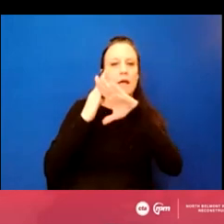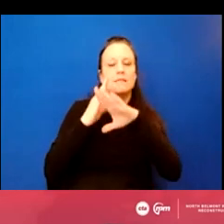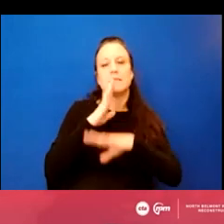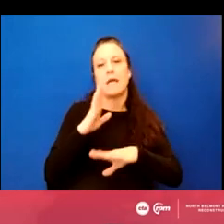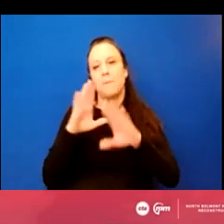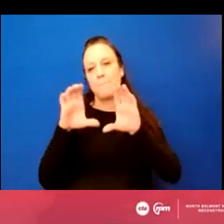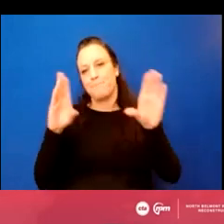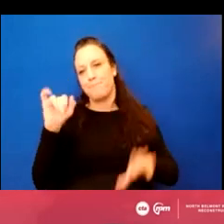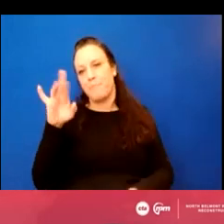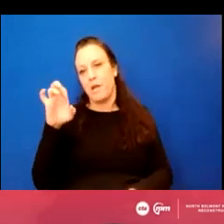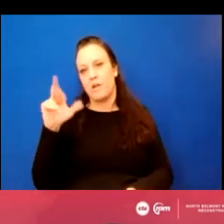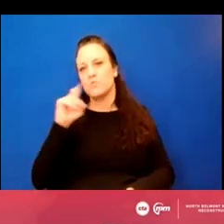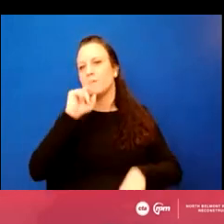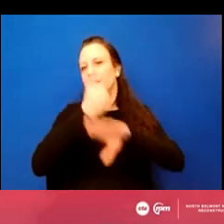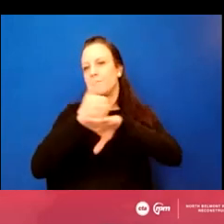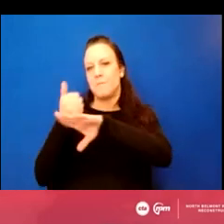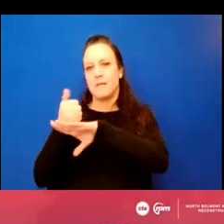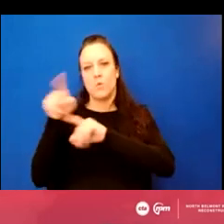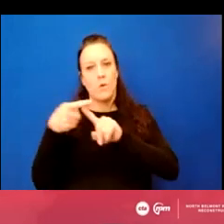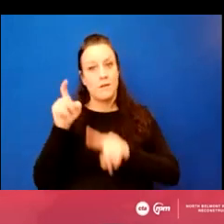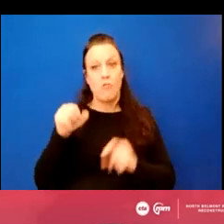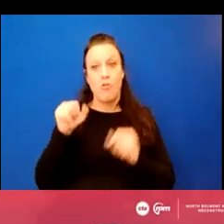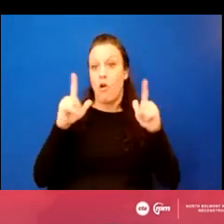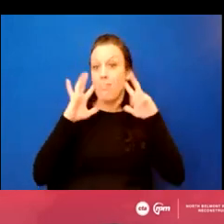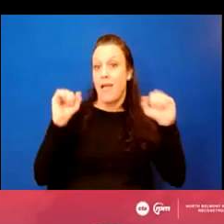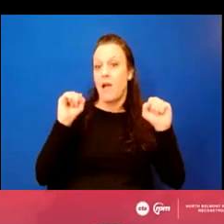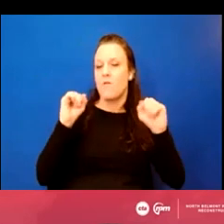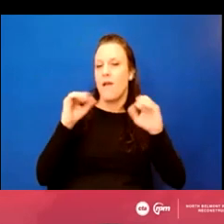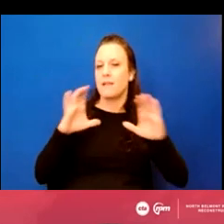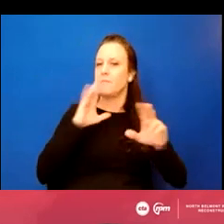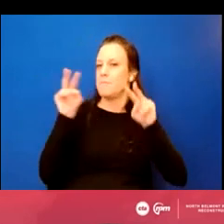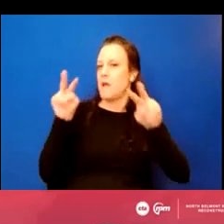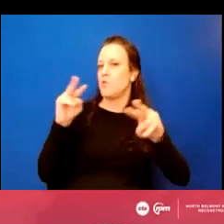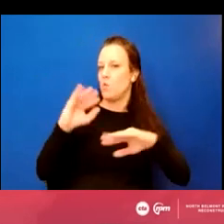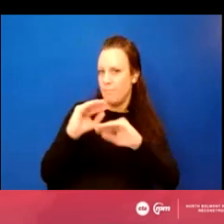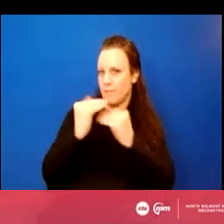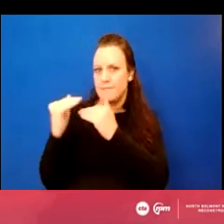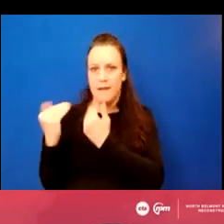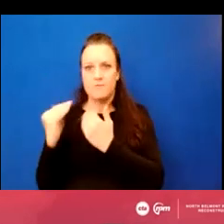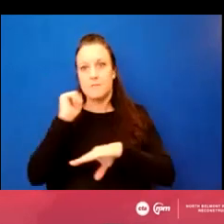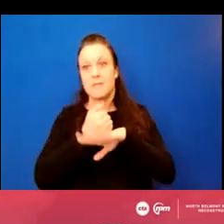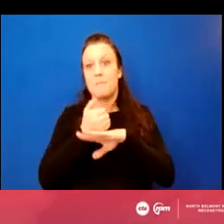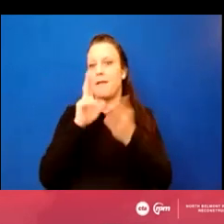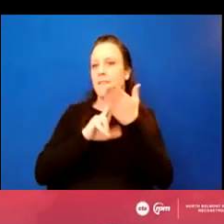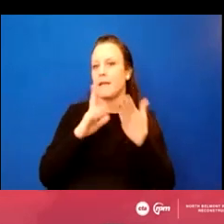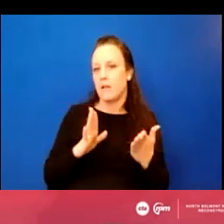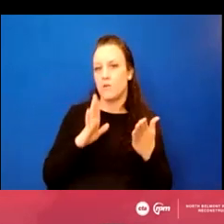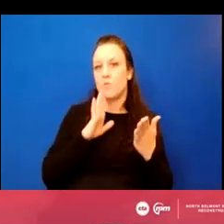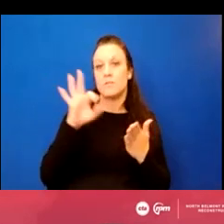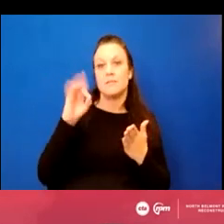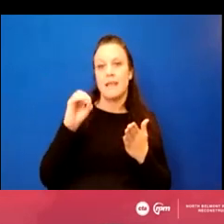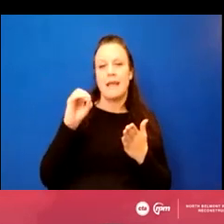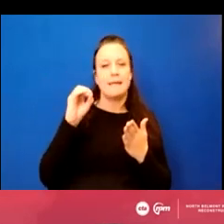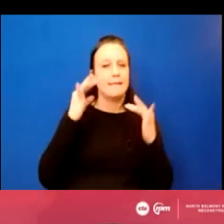barriers will be implemented as needed. All loud activities will be monitored to be within limitations set by the contract, which is 90